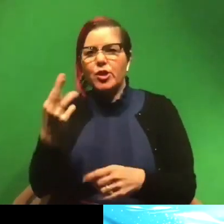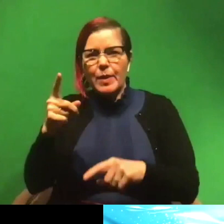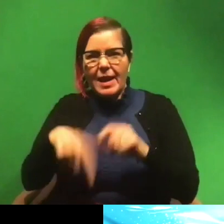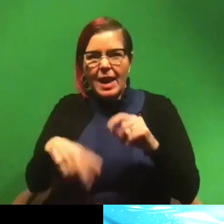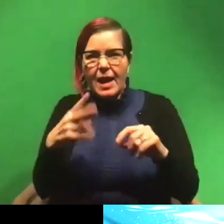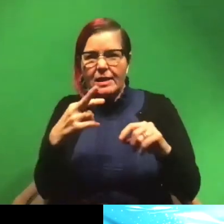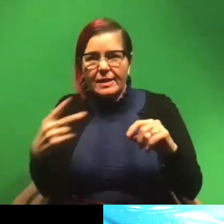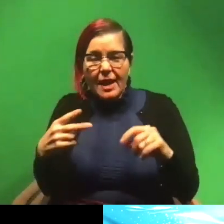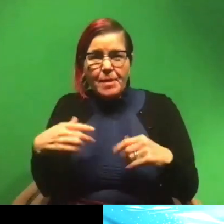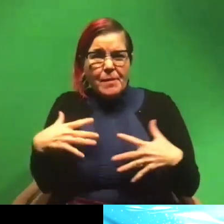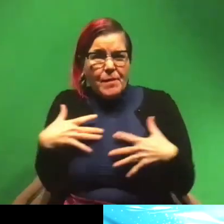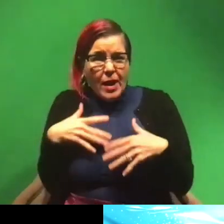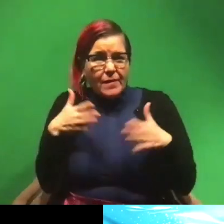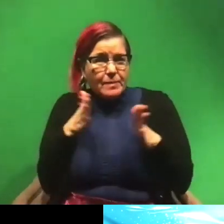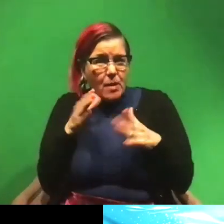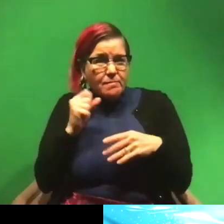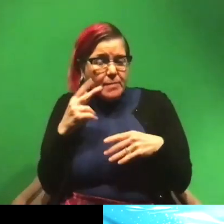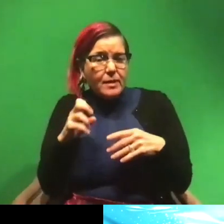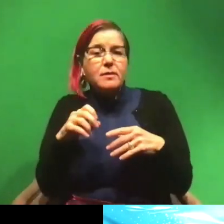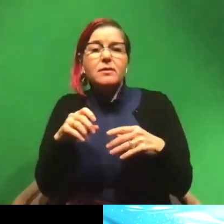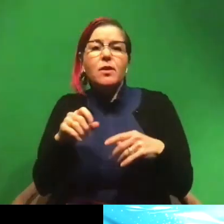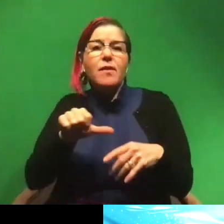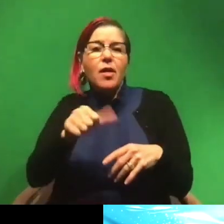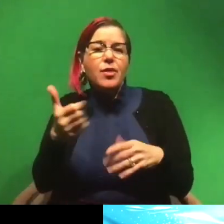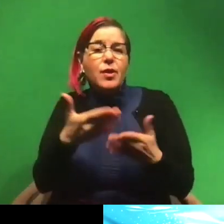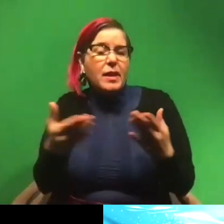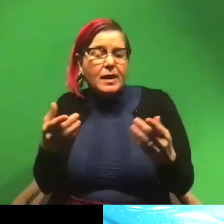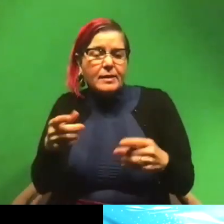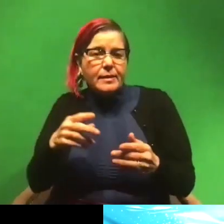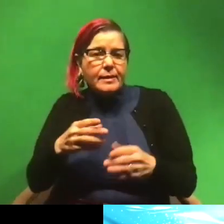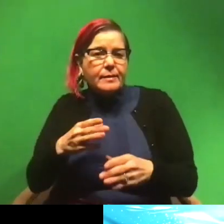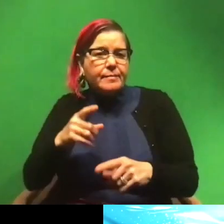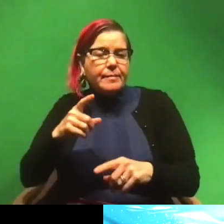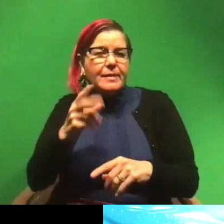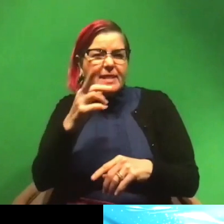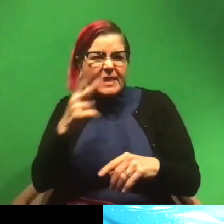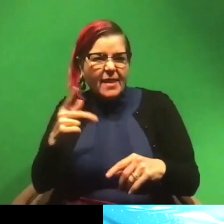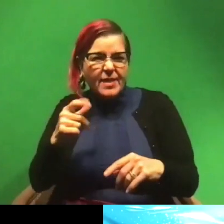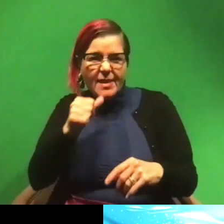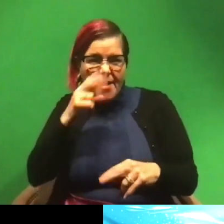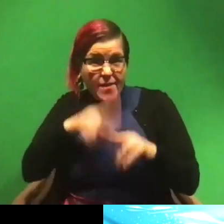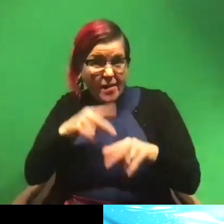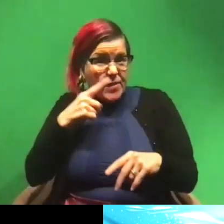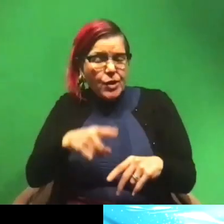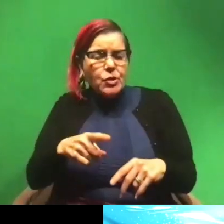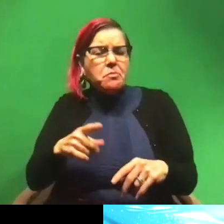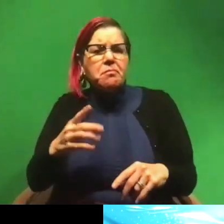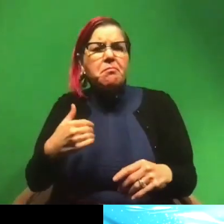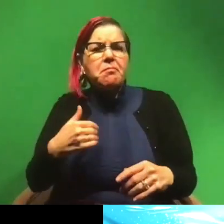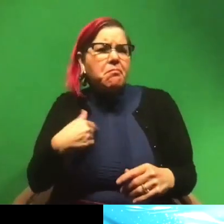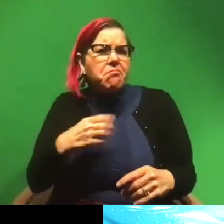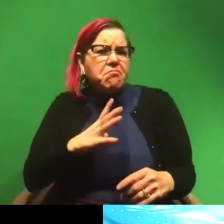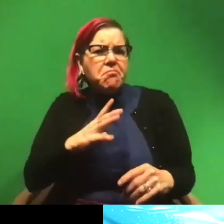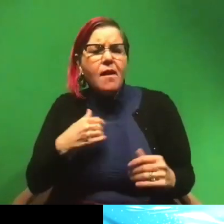maybe you're claustrophobic or you have some other thing that makes diving unpleasant, that's definitely